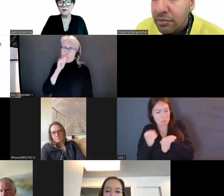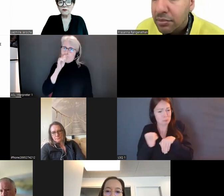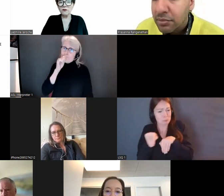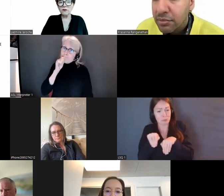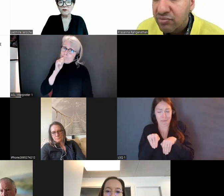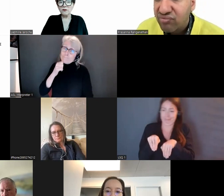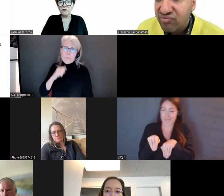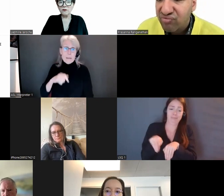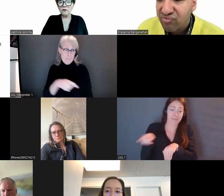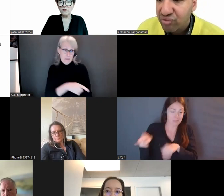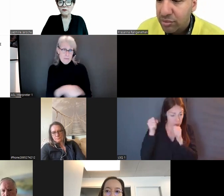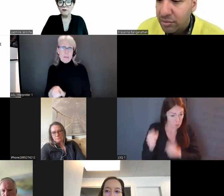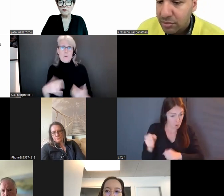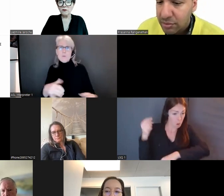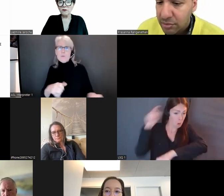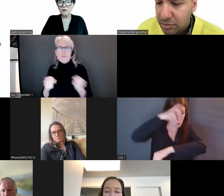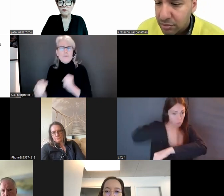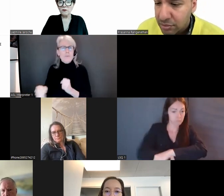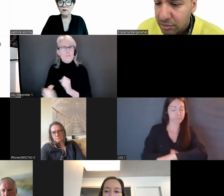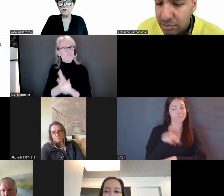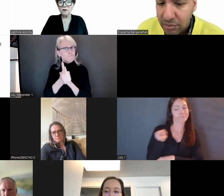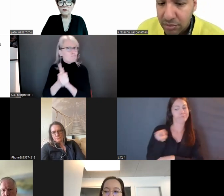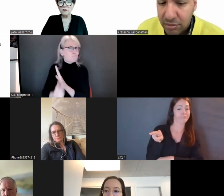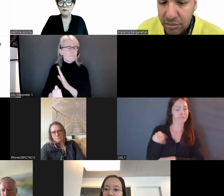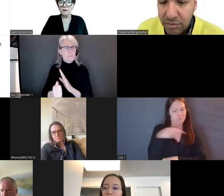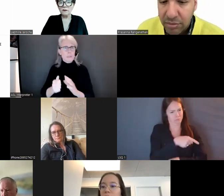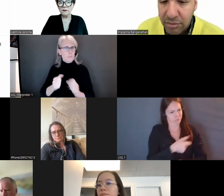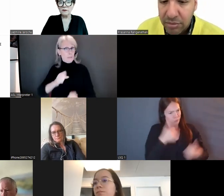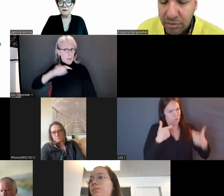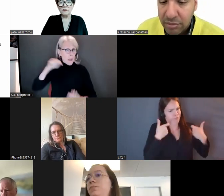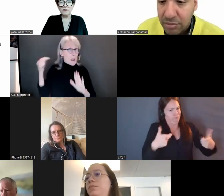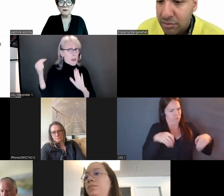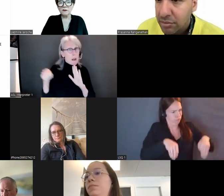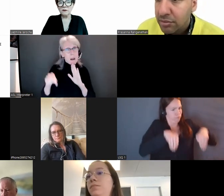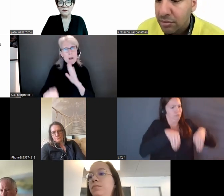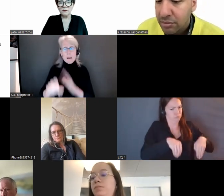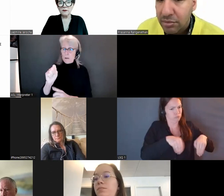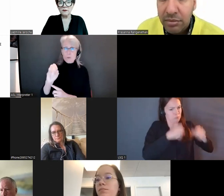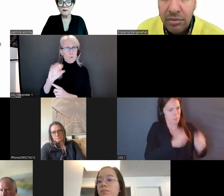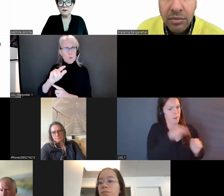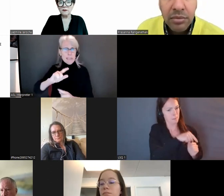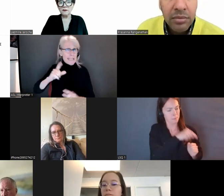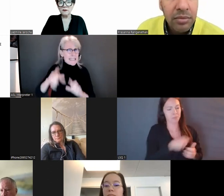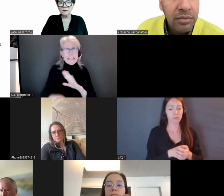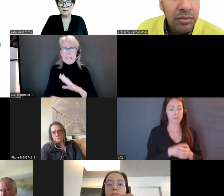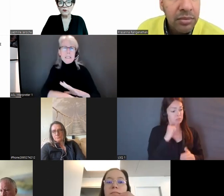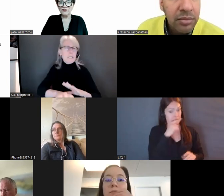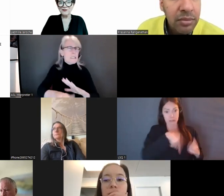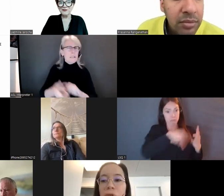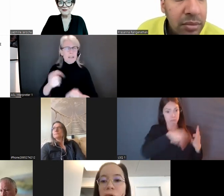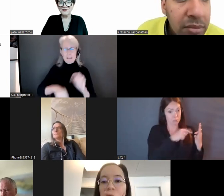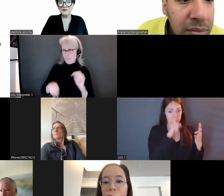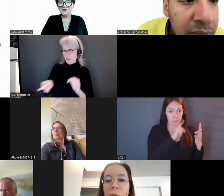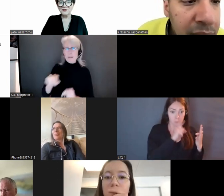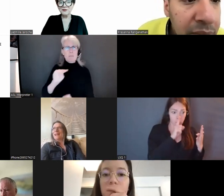not they who were strong and able, been unable to grasp the soil from the bottom of the sea, how could he, the muskrat,